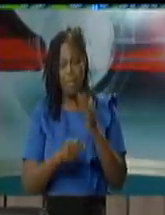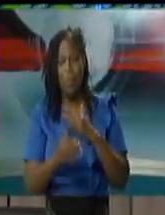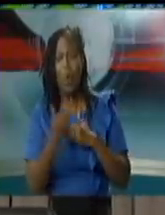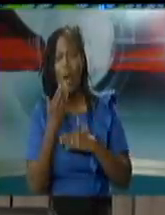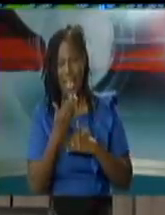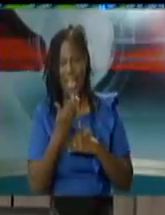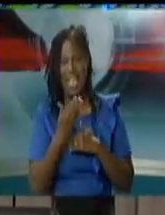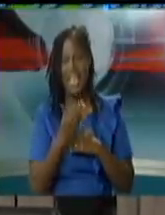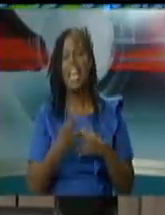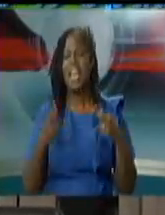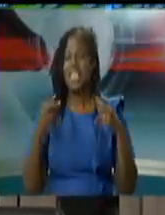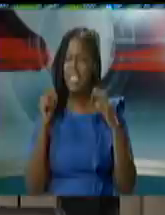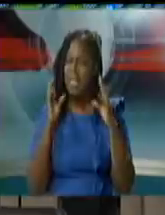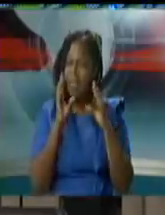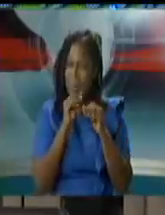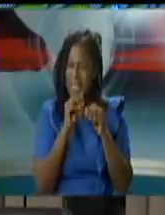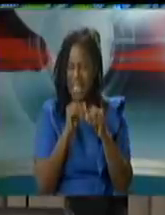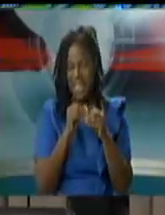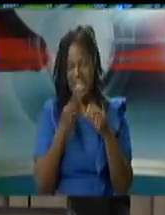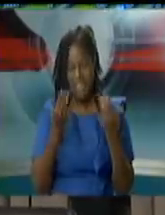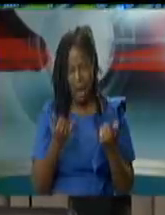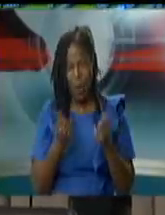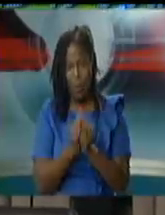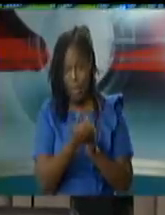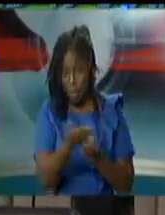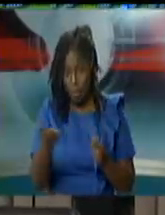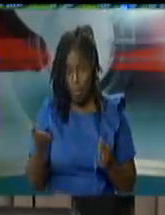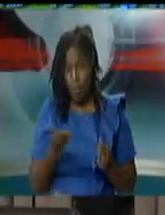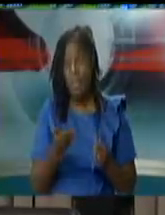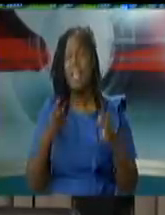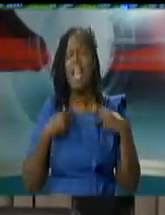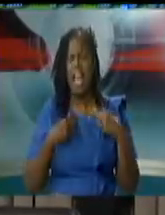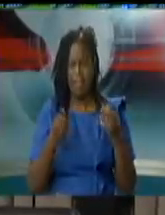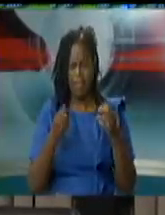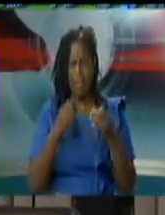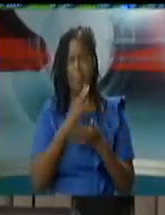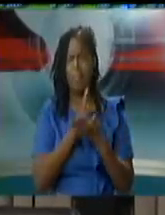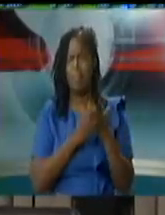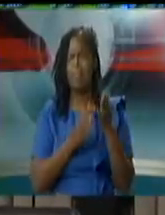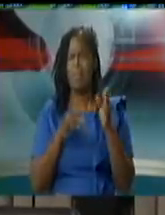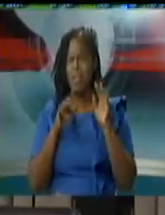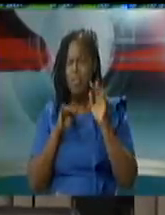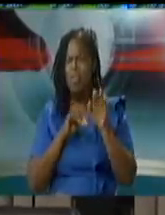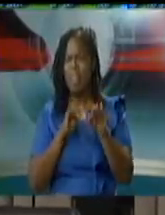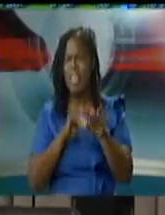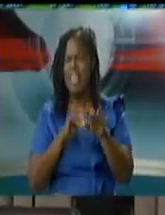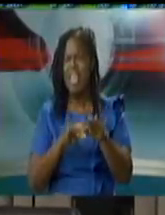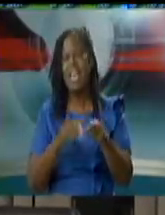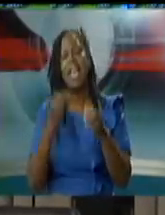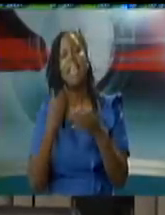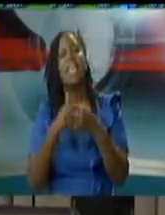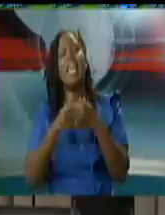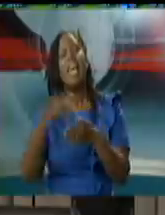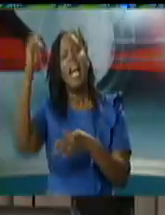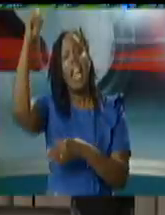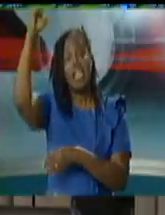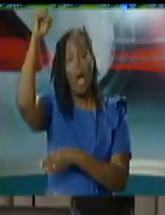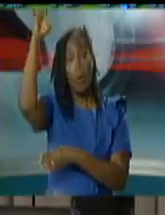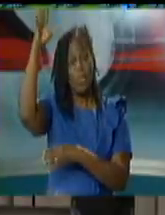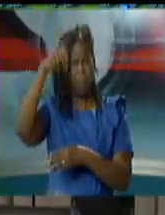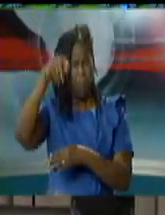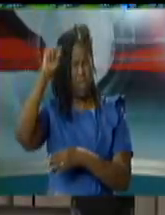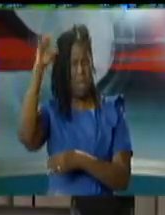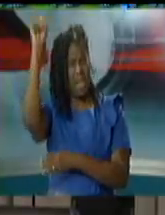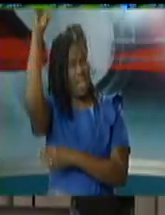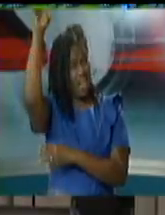there was actually a little bit of traffic jam by the lighthouse and that is one of the measures i use so